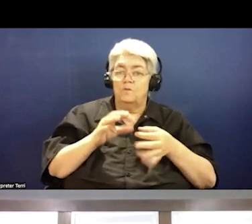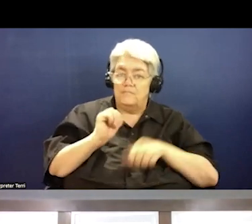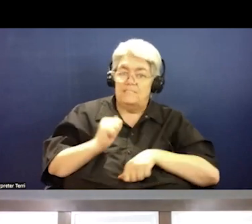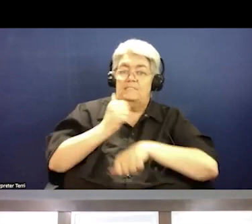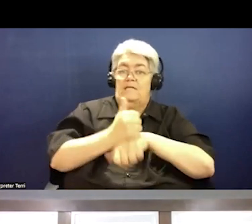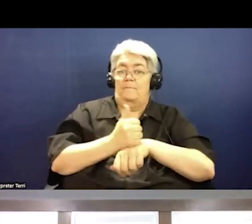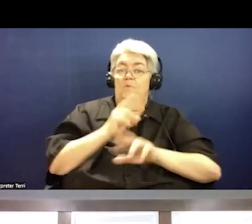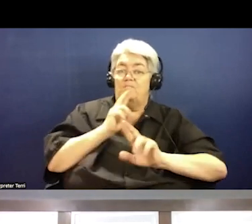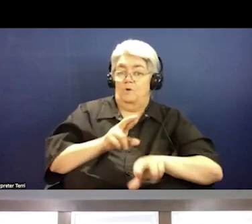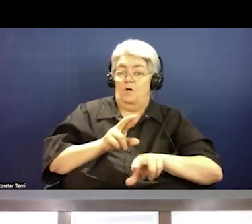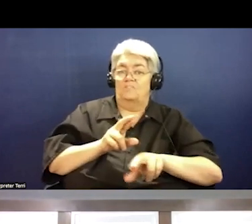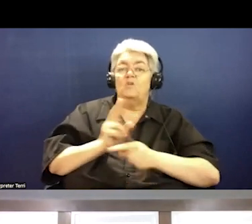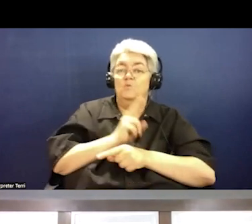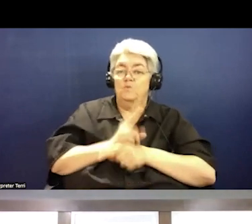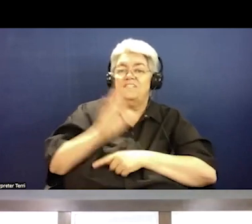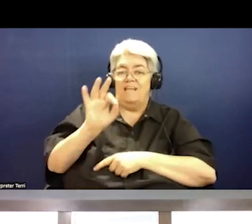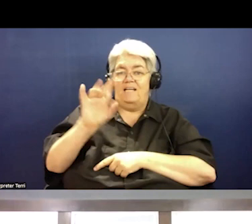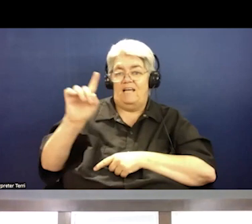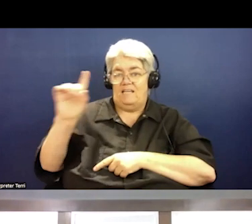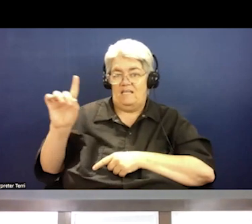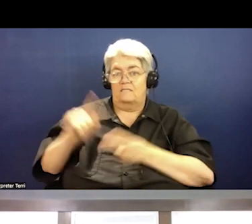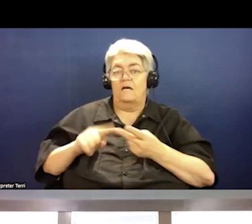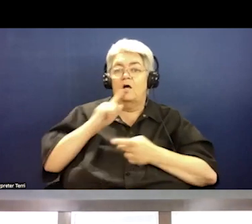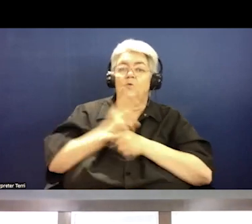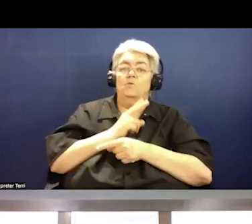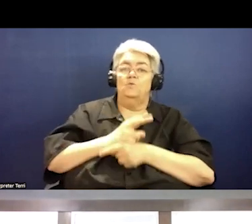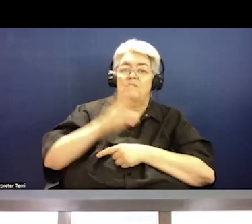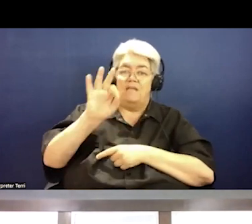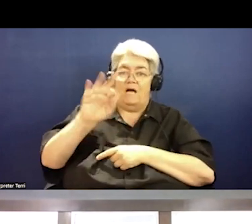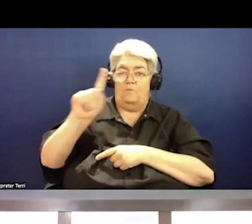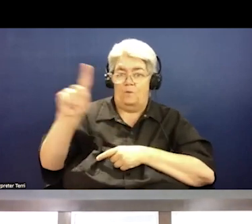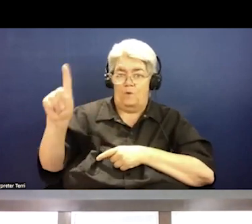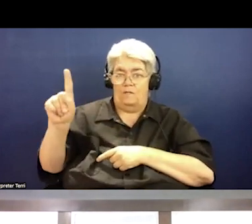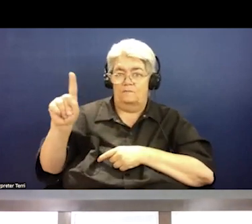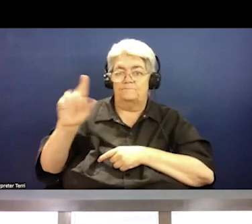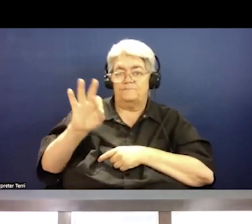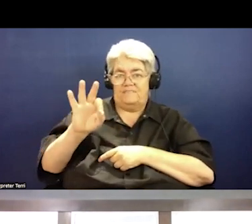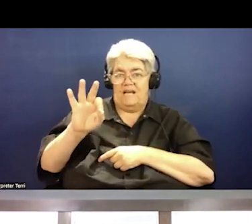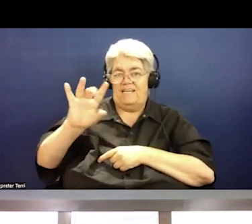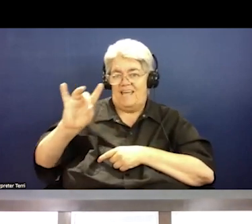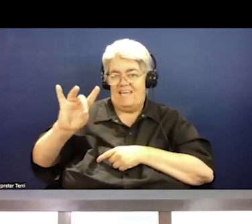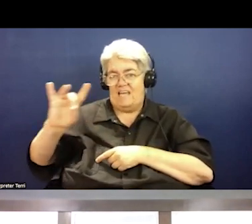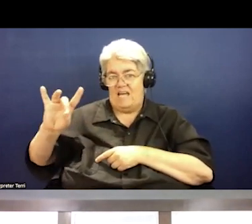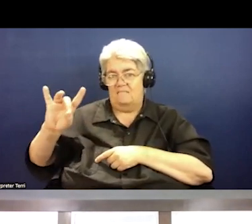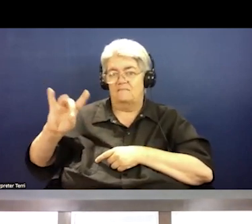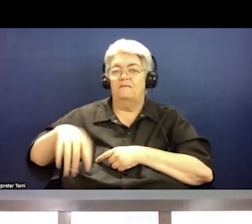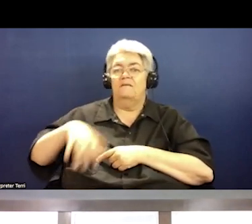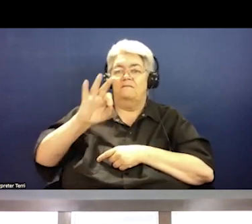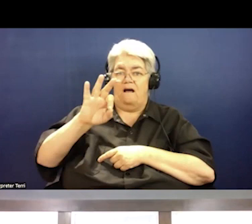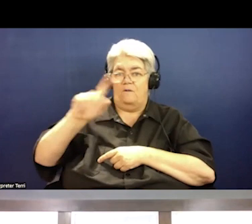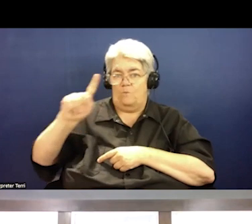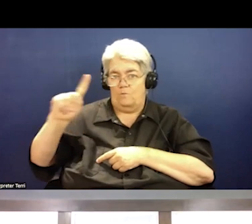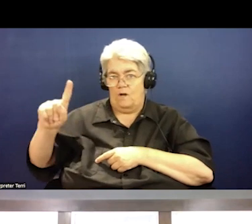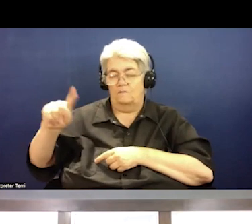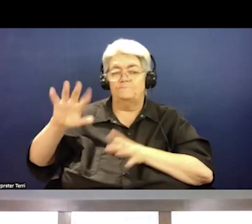response with 988, 911, EMS, law enforcement, et cetera. And, uh, that will help you try to,